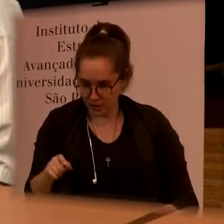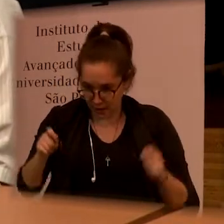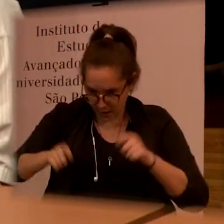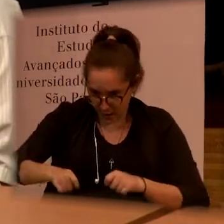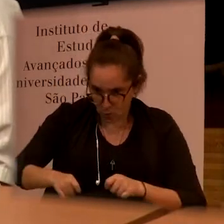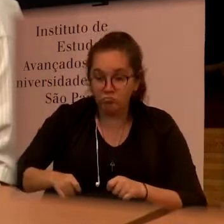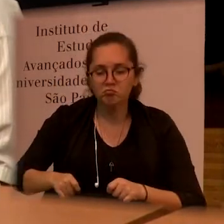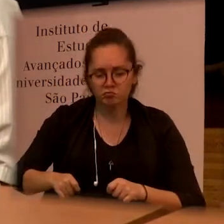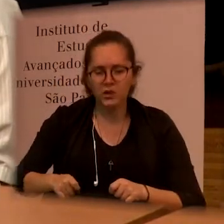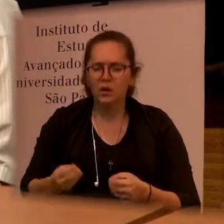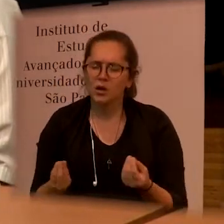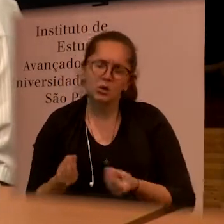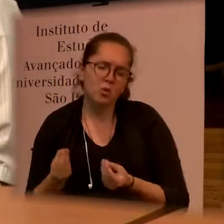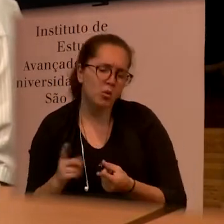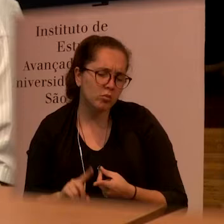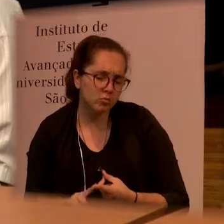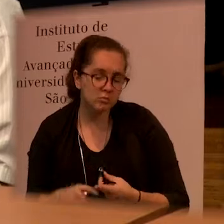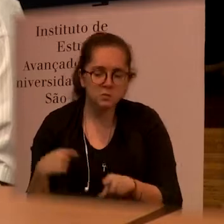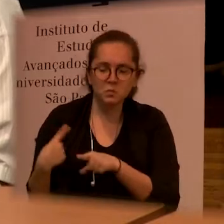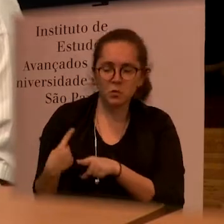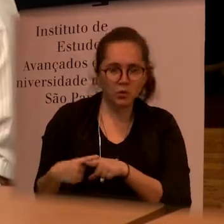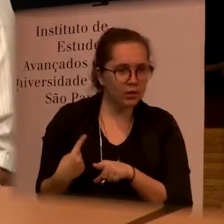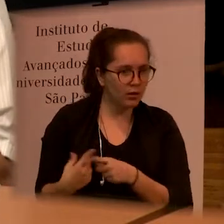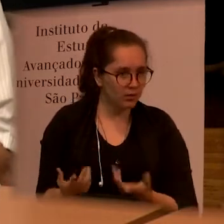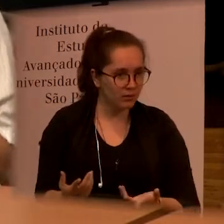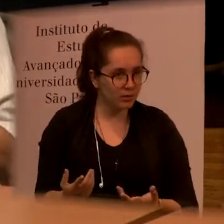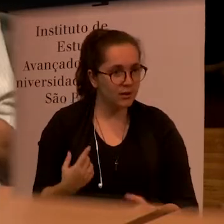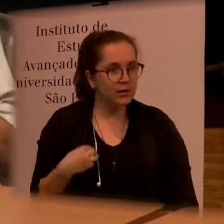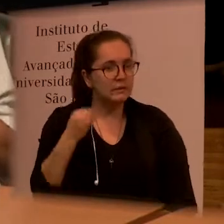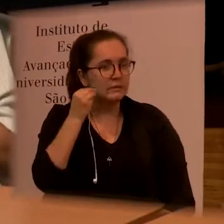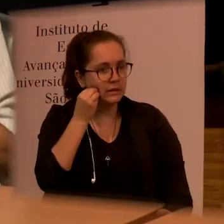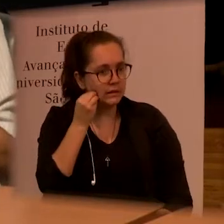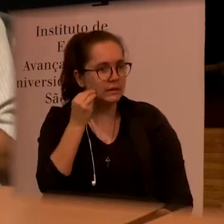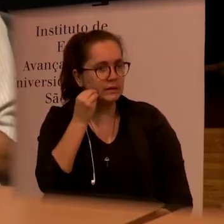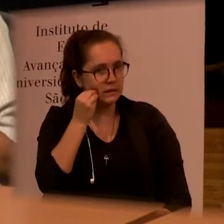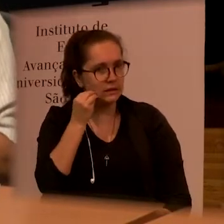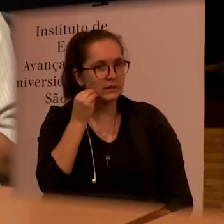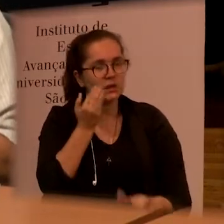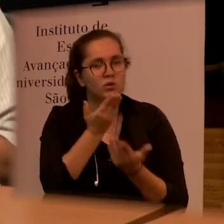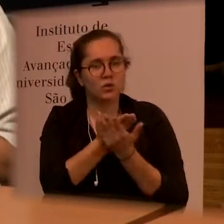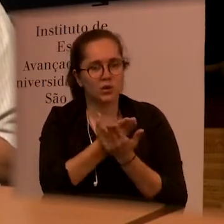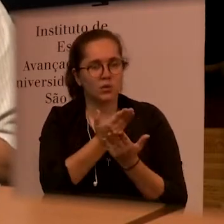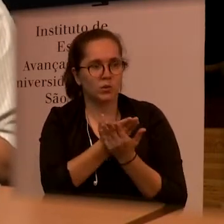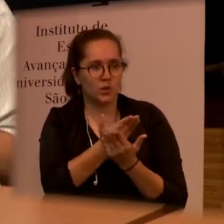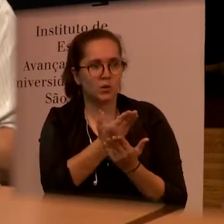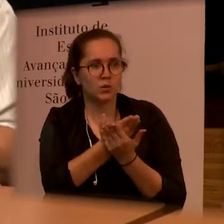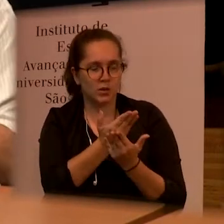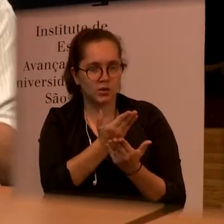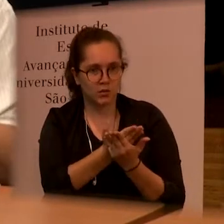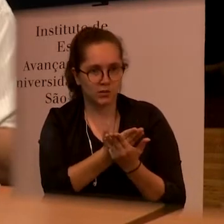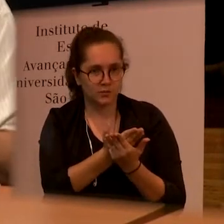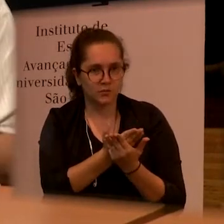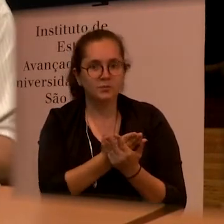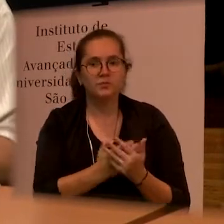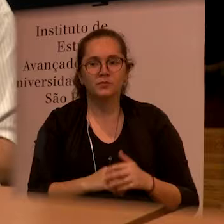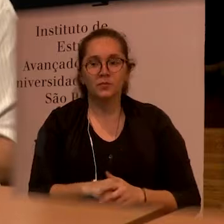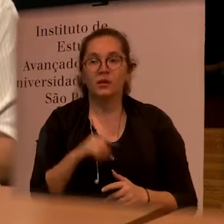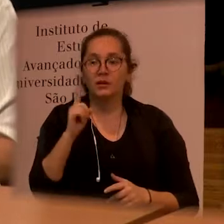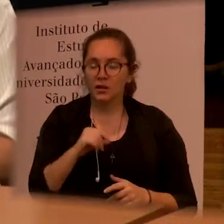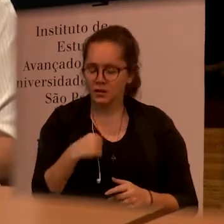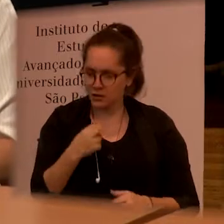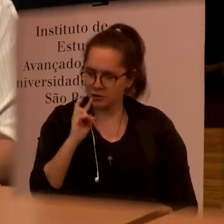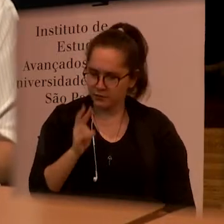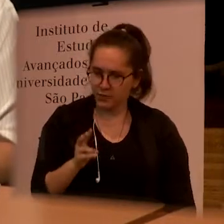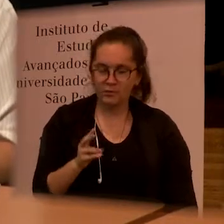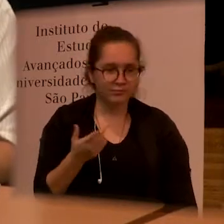and trying to identify tailored studies for